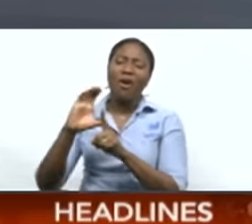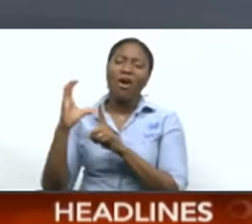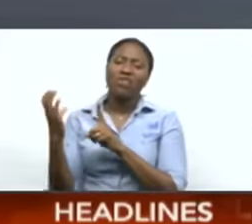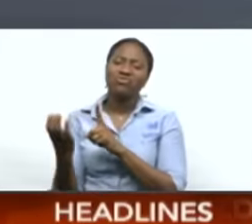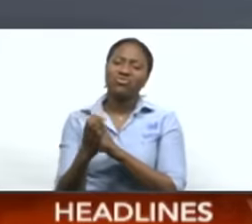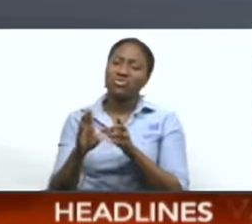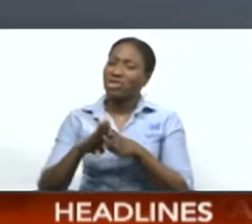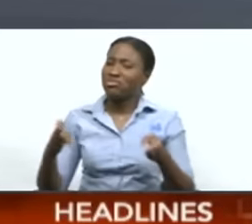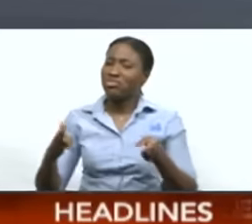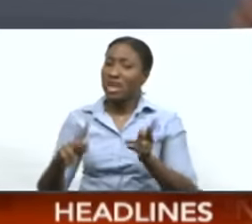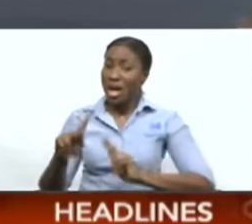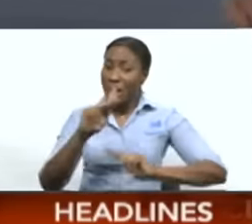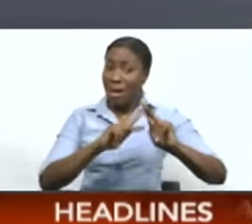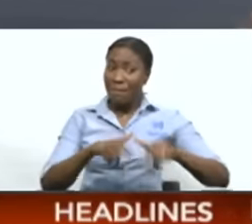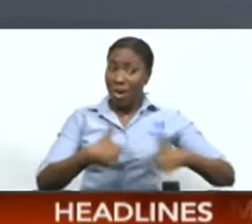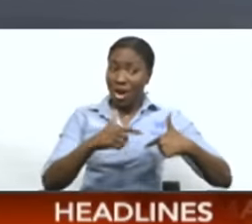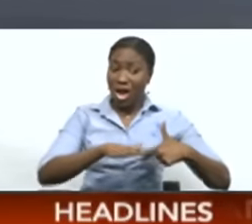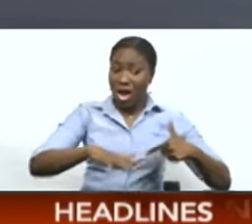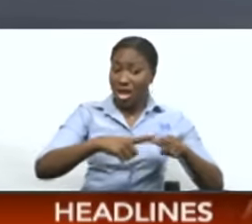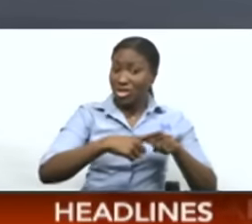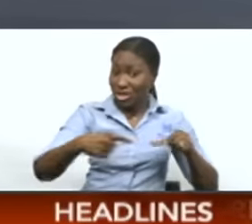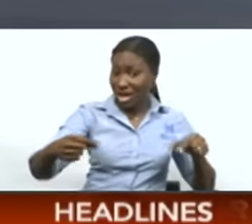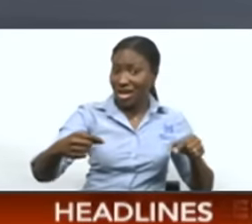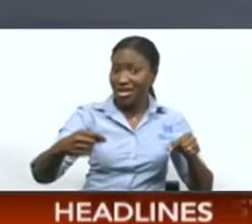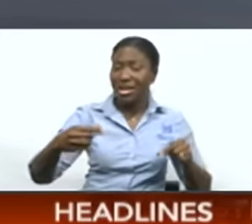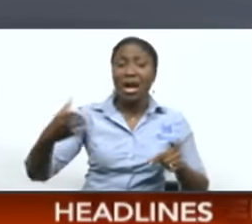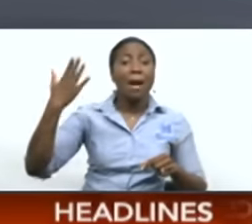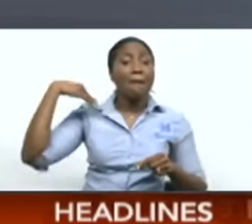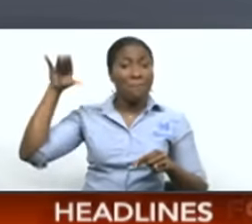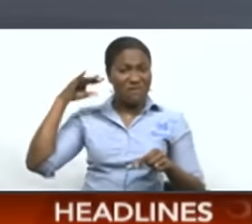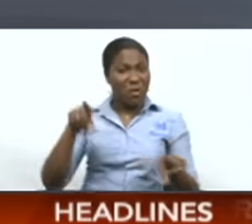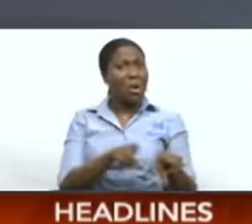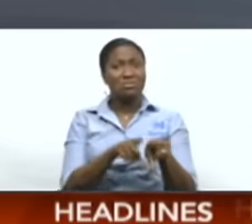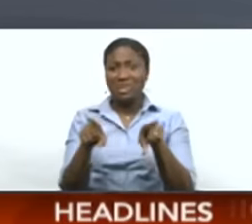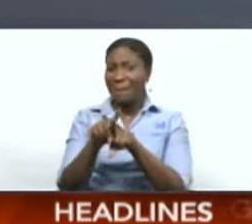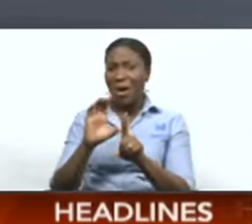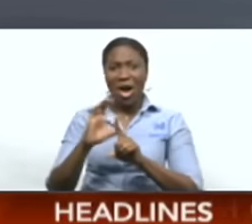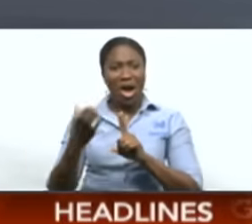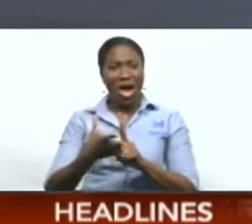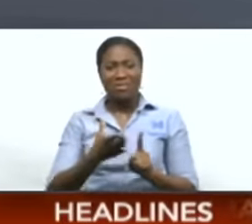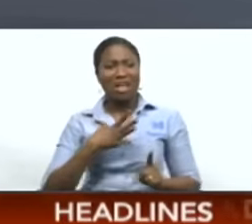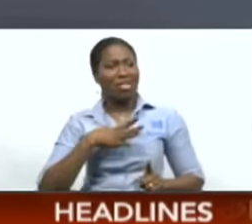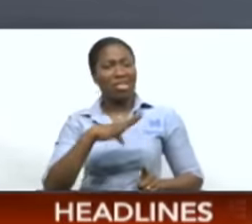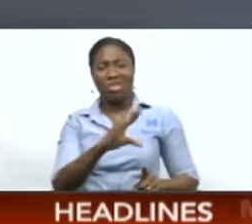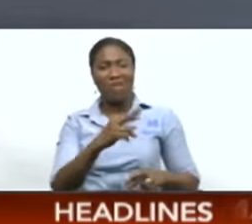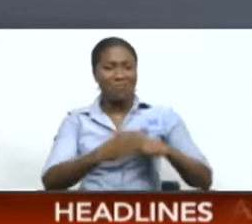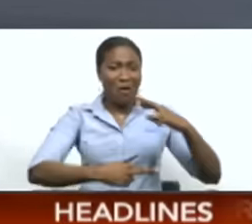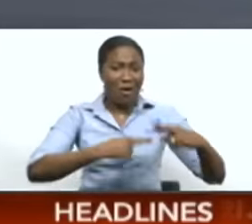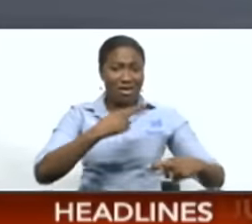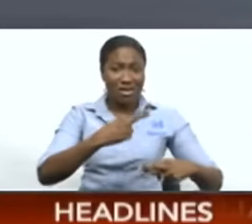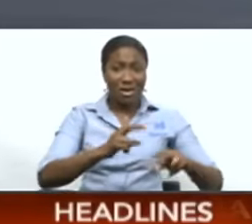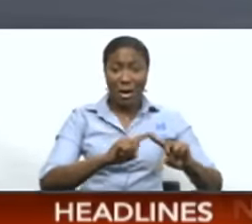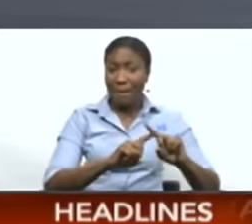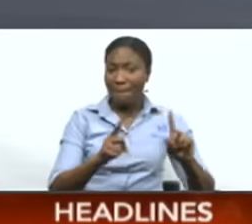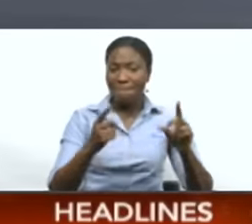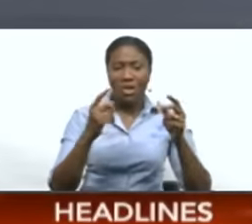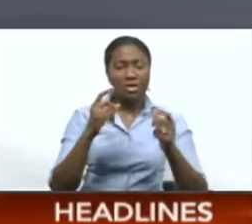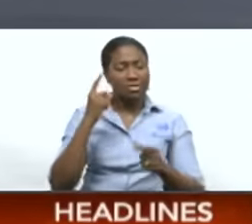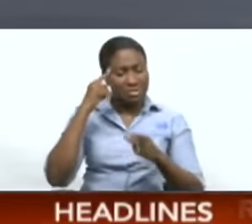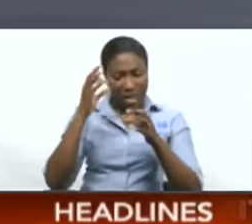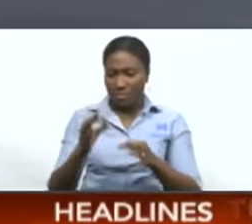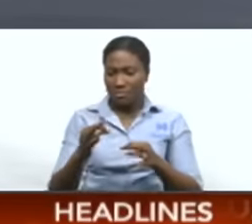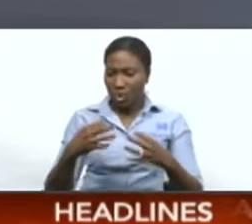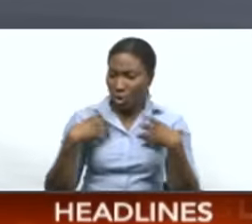in Osaki Town tell me residents here, too, had a culture problem three decades ago. Only they took a hard stance. If